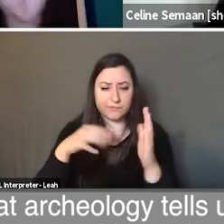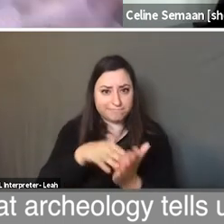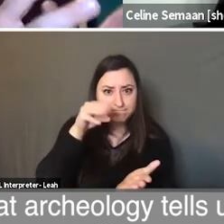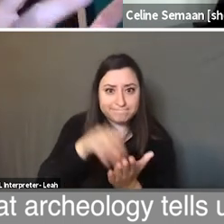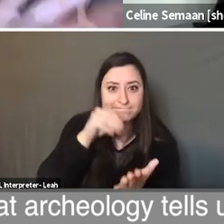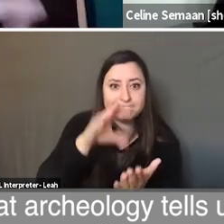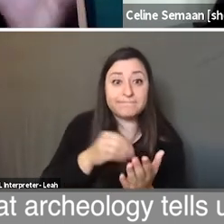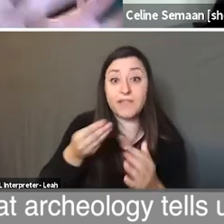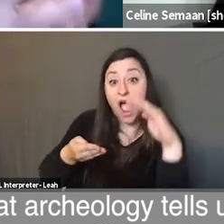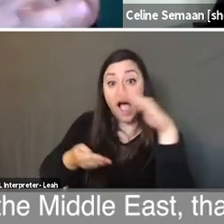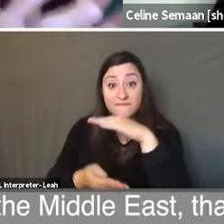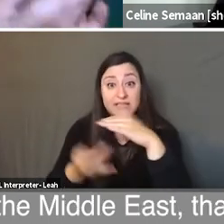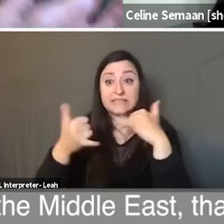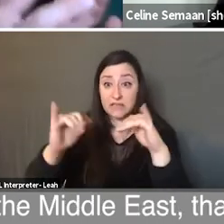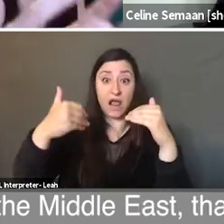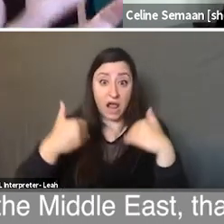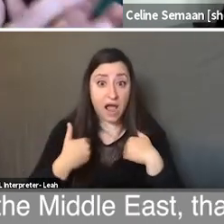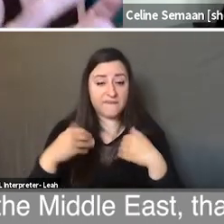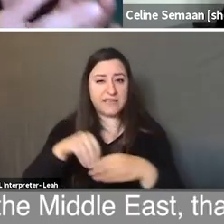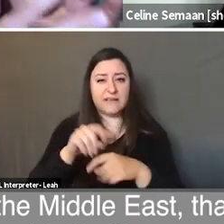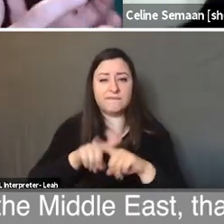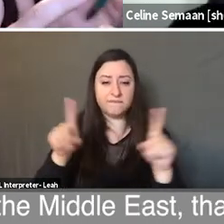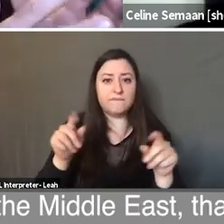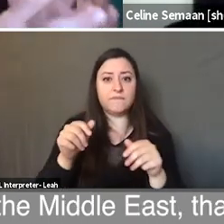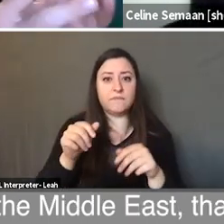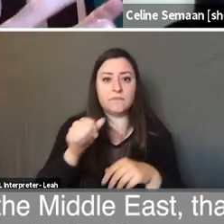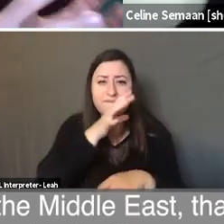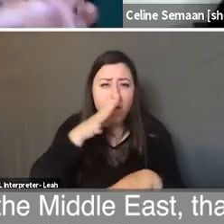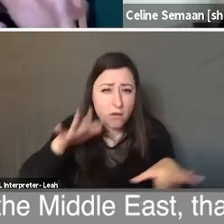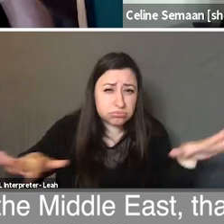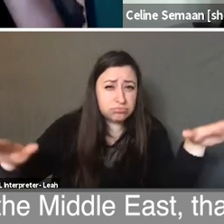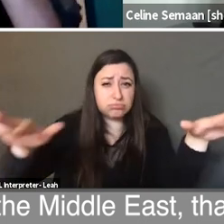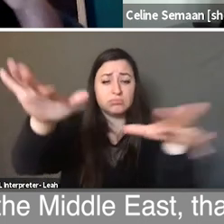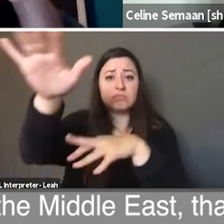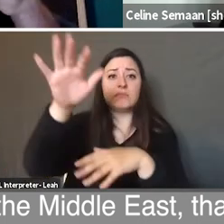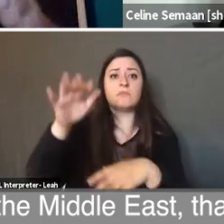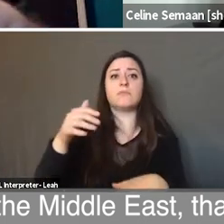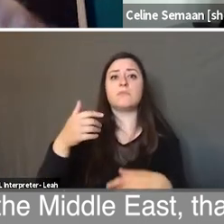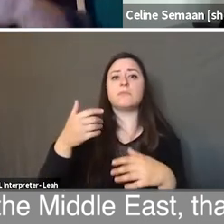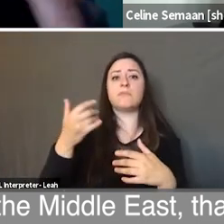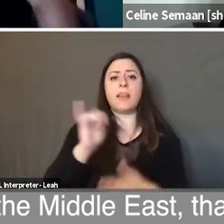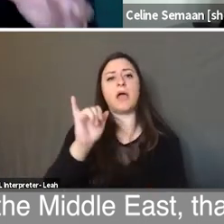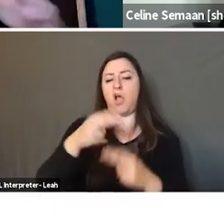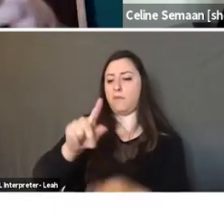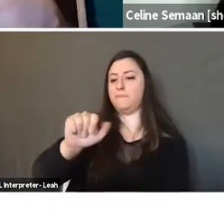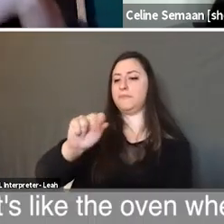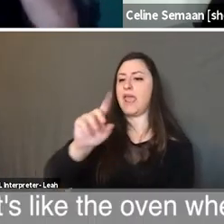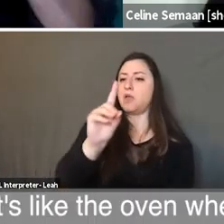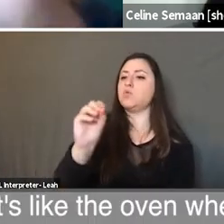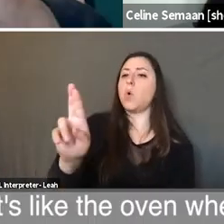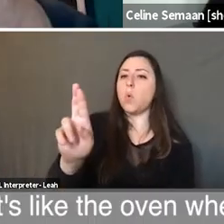that we still have in many rural areas in the Middle East that we call Tannur, it's like a wood oven,